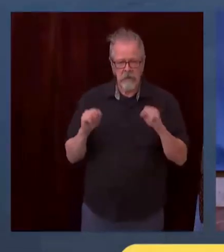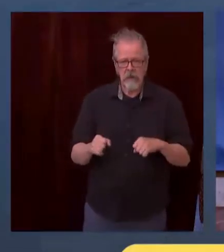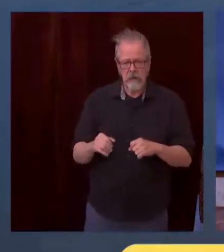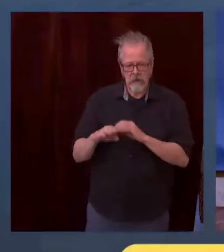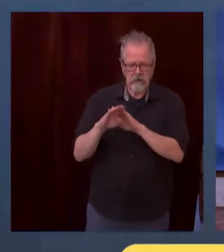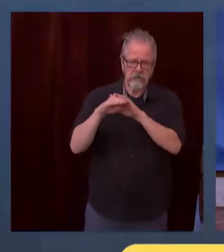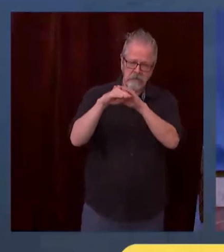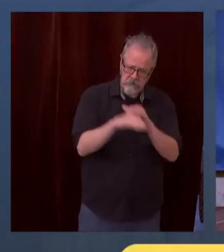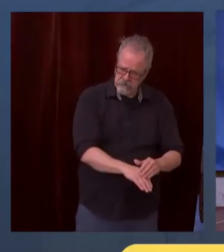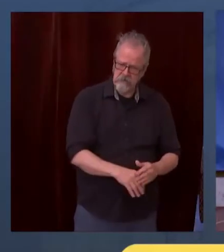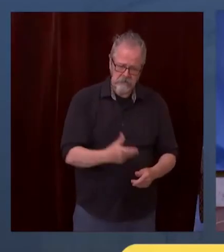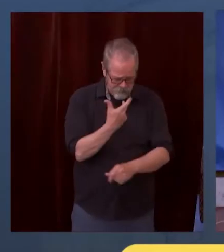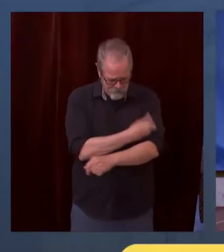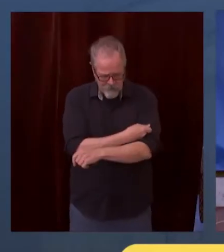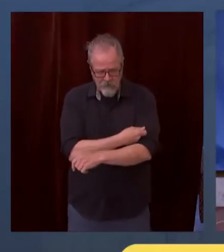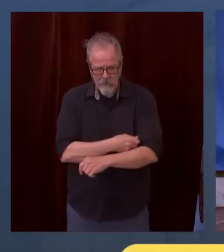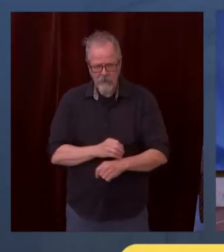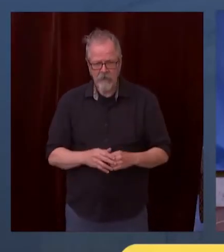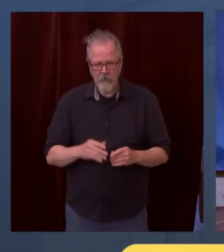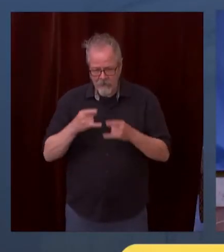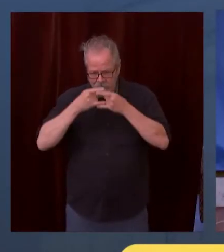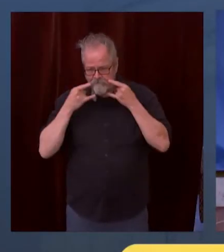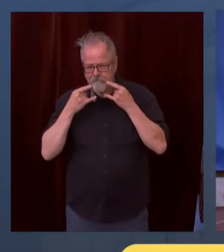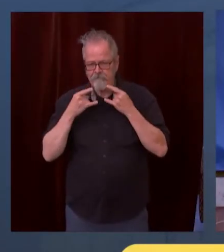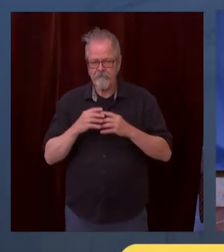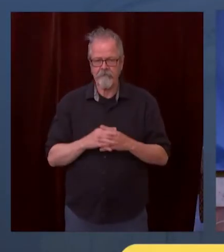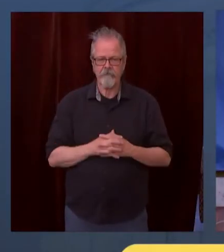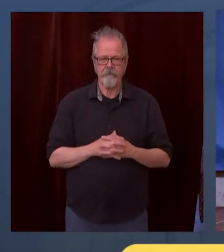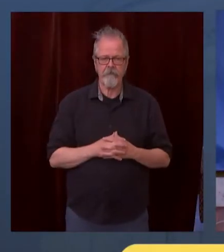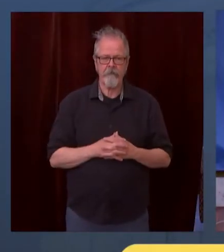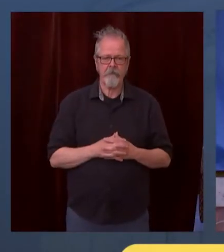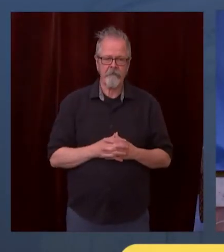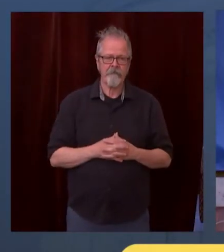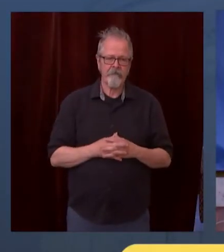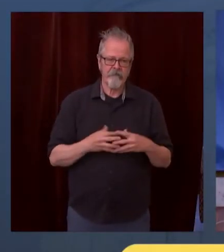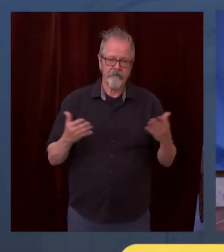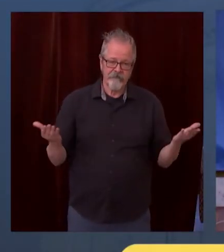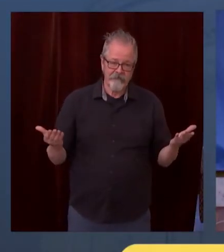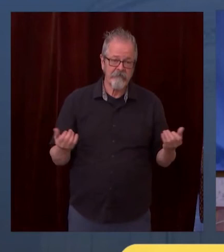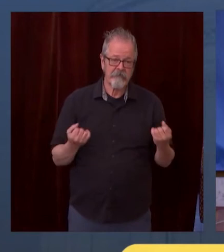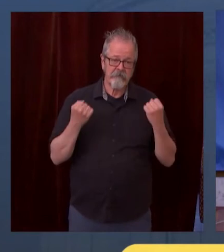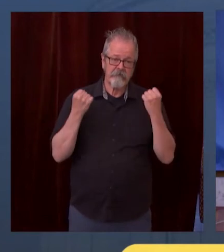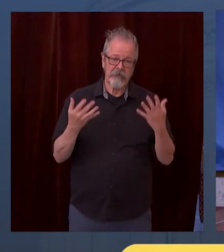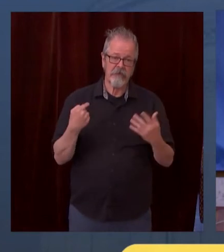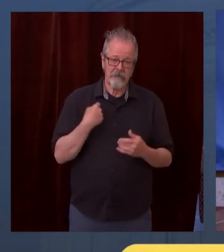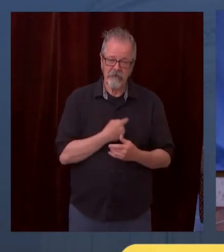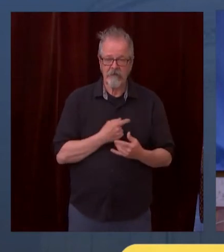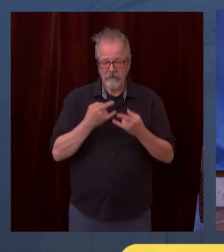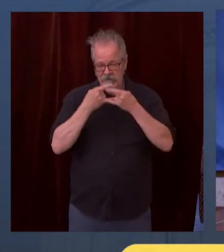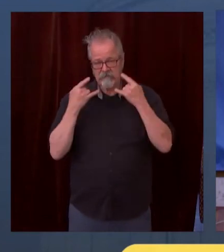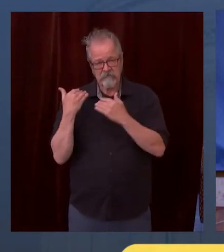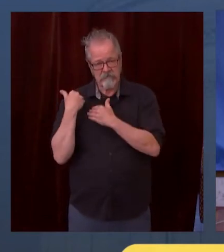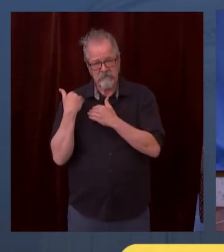And not everyone has been participating in this effort. I heard about a bunch of people over in Ferry